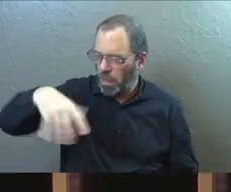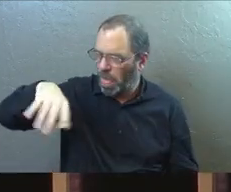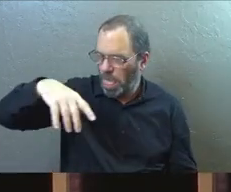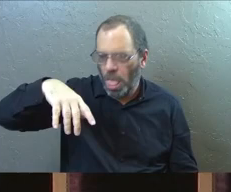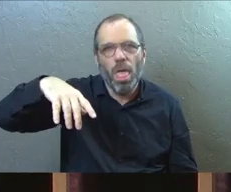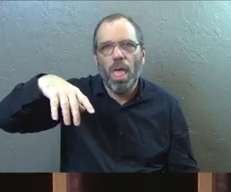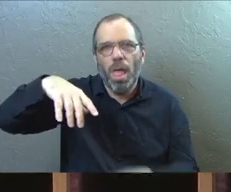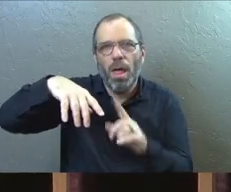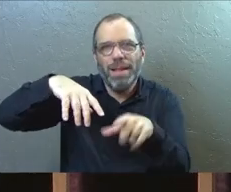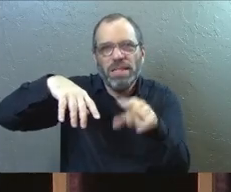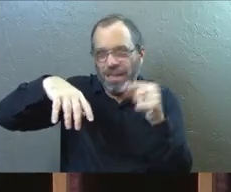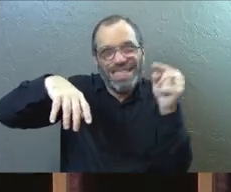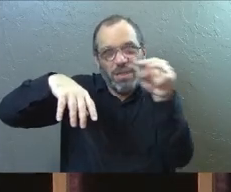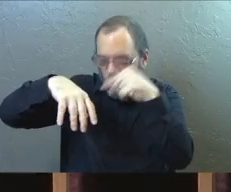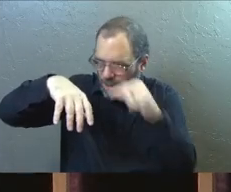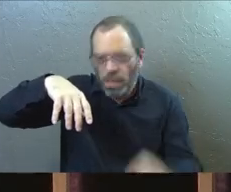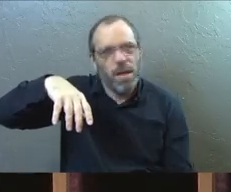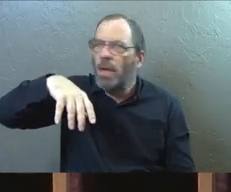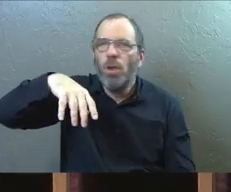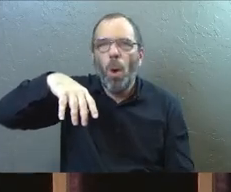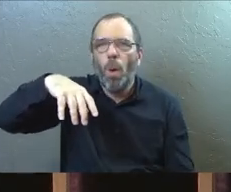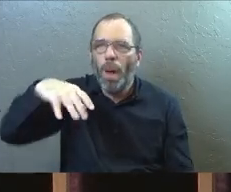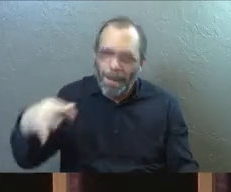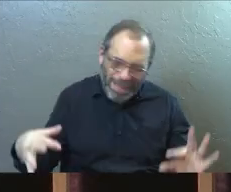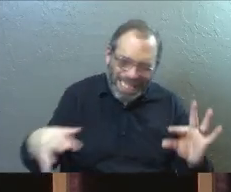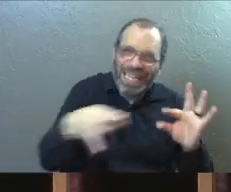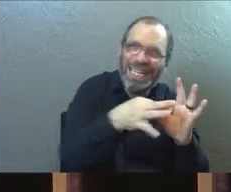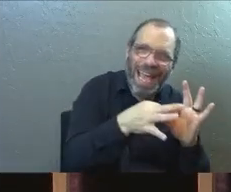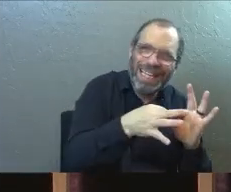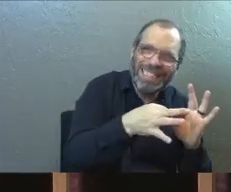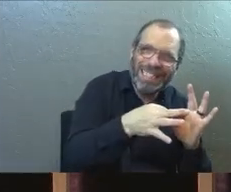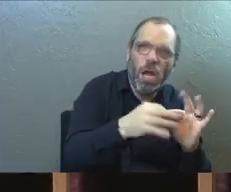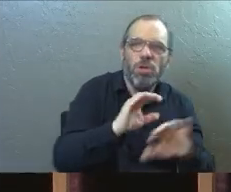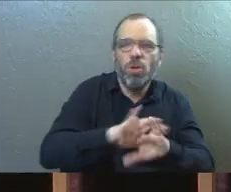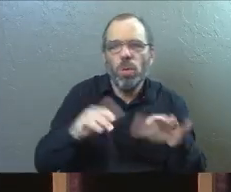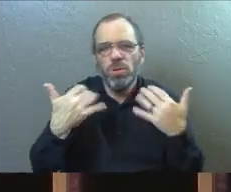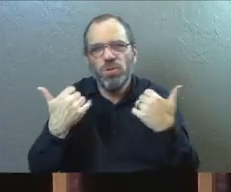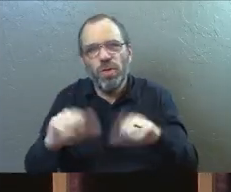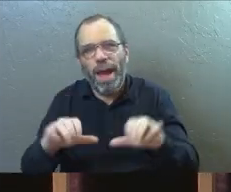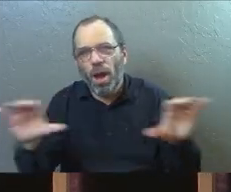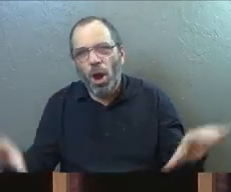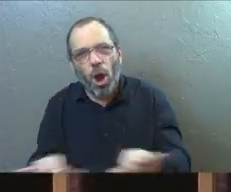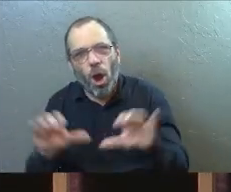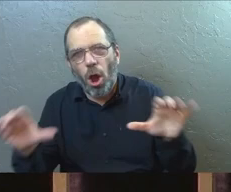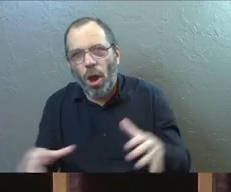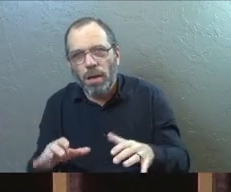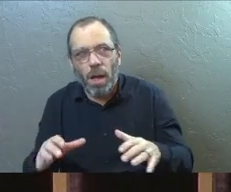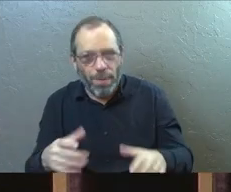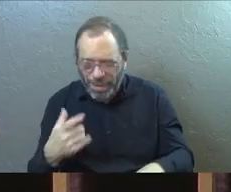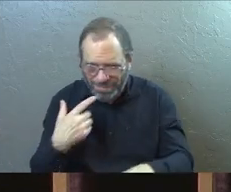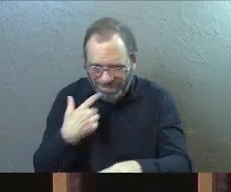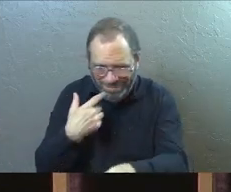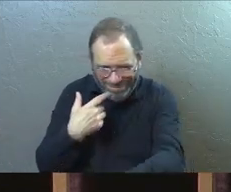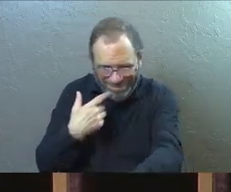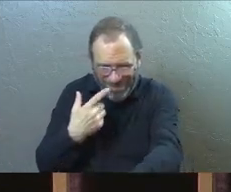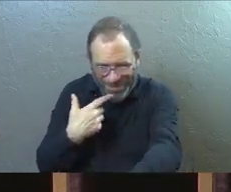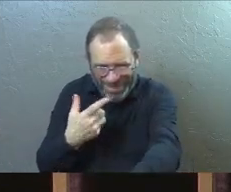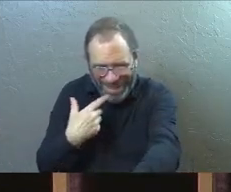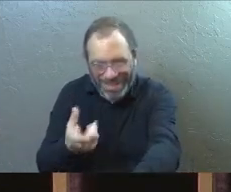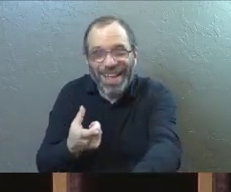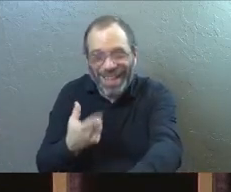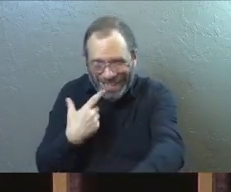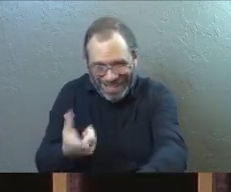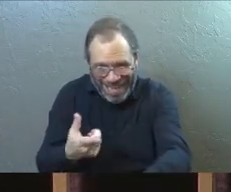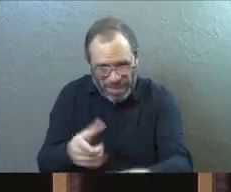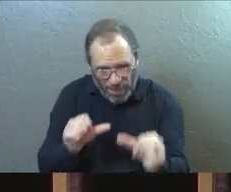Jesus is saying, be connected. Don't try harder. Right? Like, that's what he's saying. It's